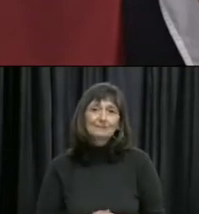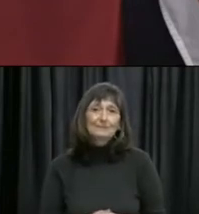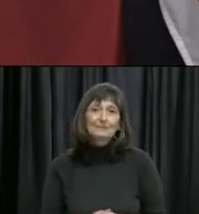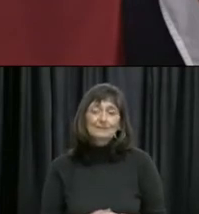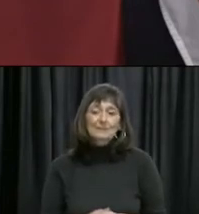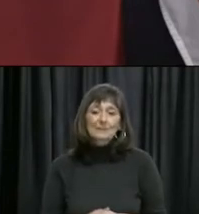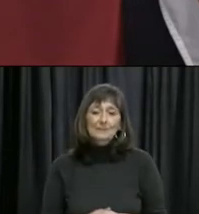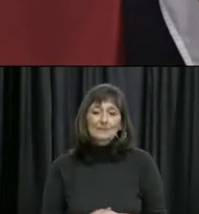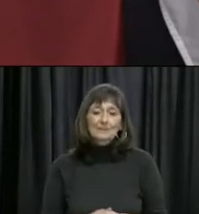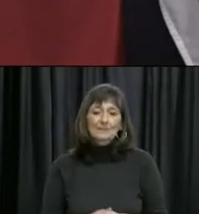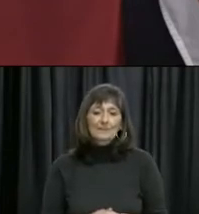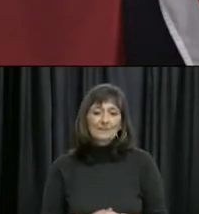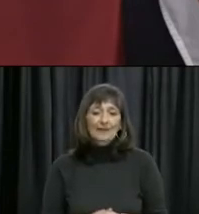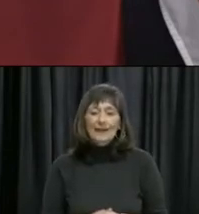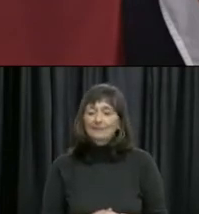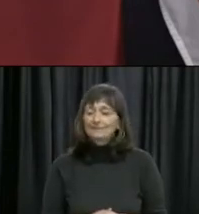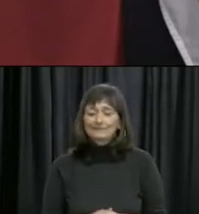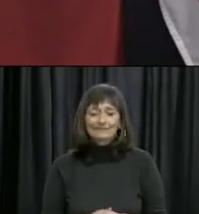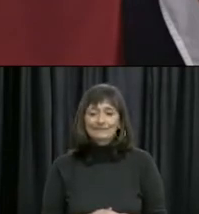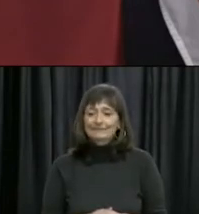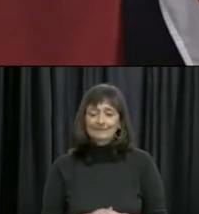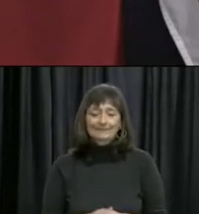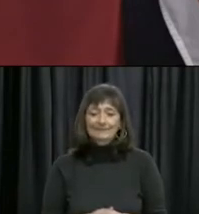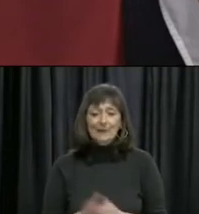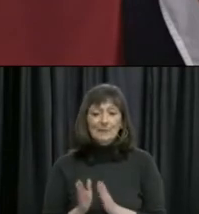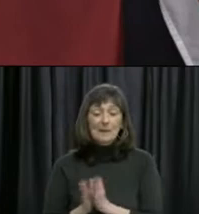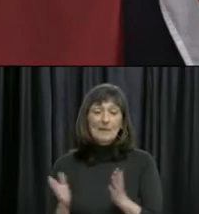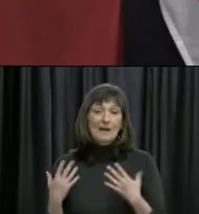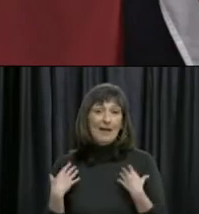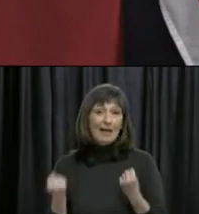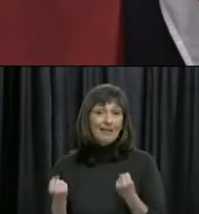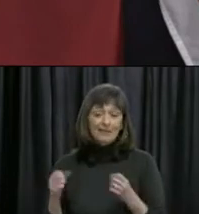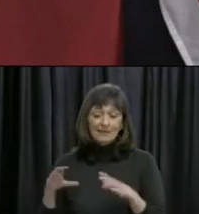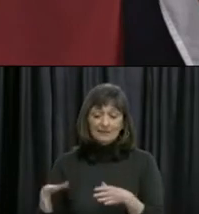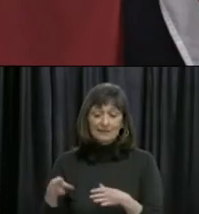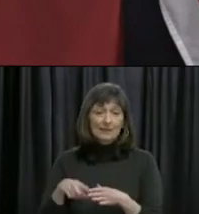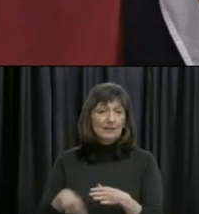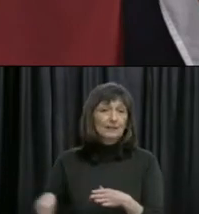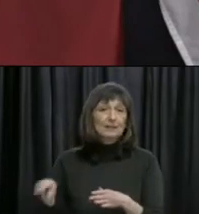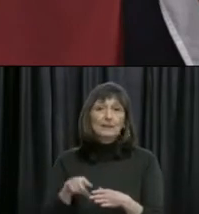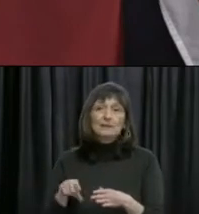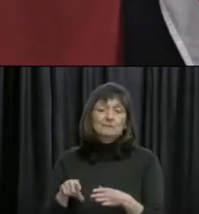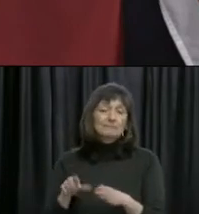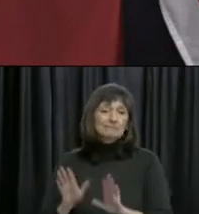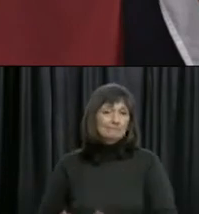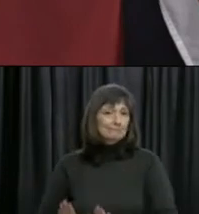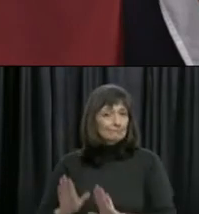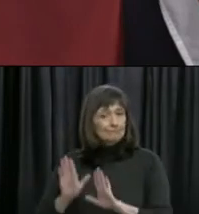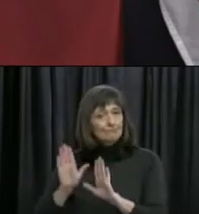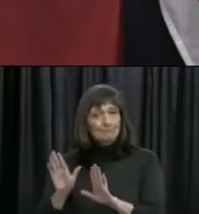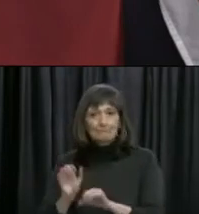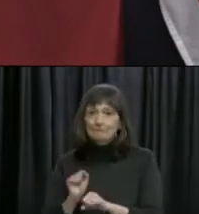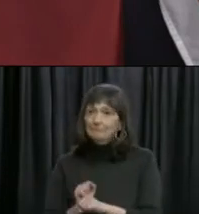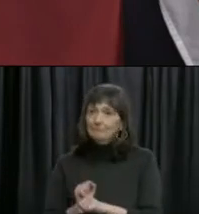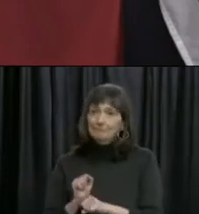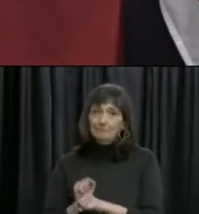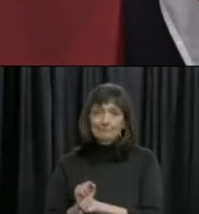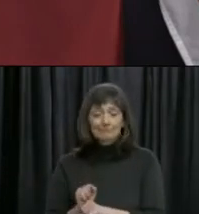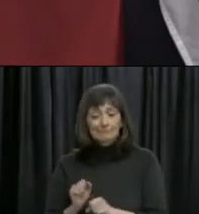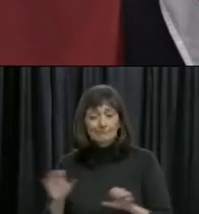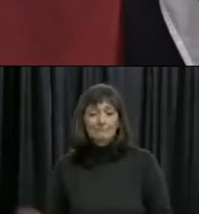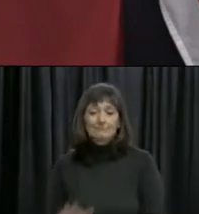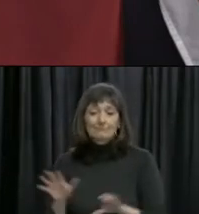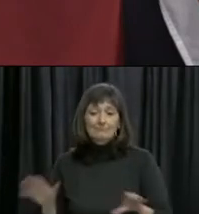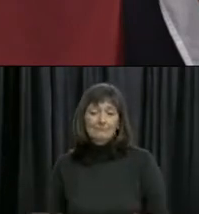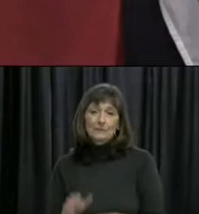Labrador. And I can tell you that our group at the public health, our group in public health, just doing a remarkable job, there's a lot of work that